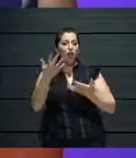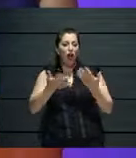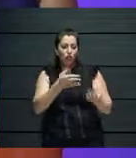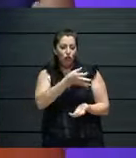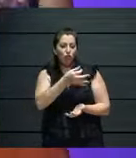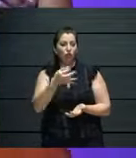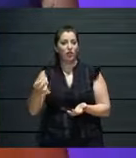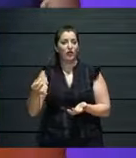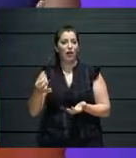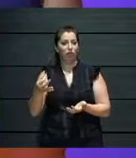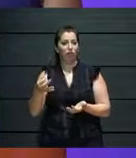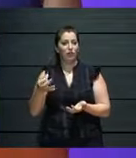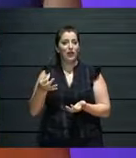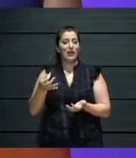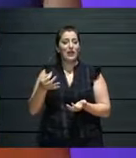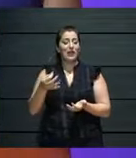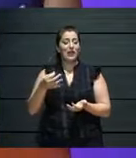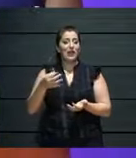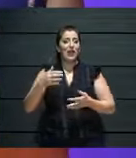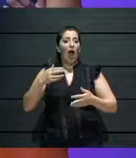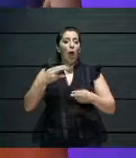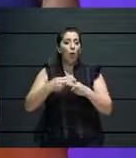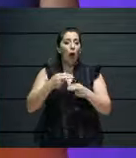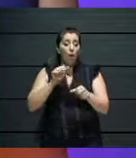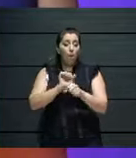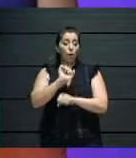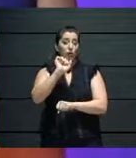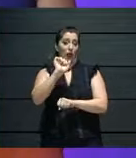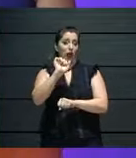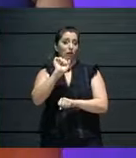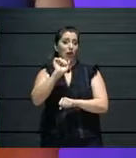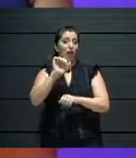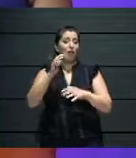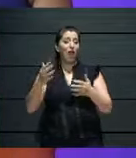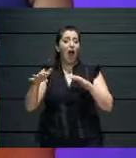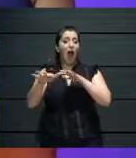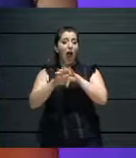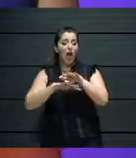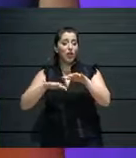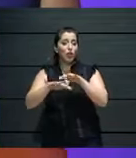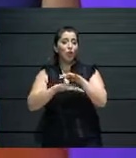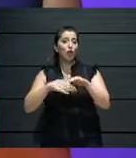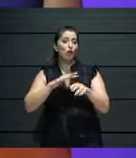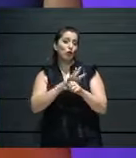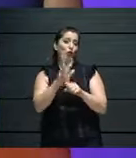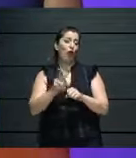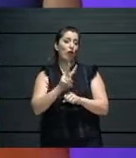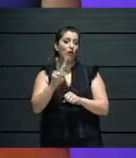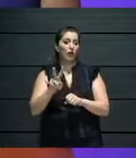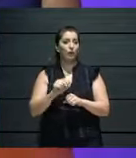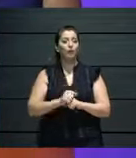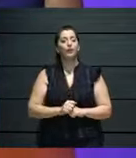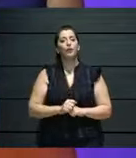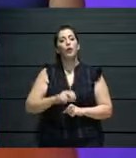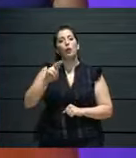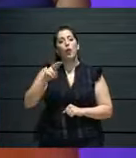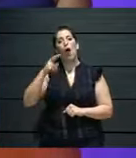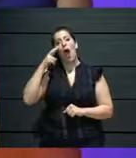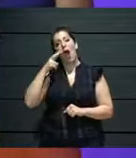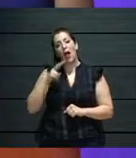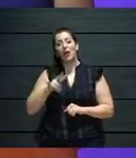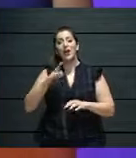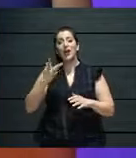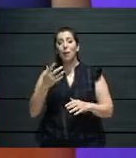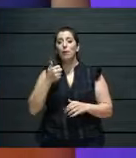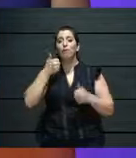We spoke a bit and linked this, uh, innovative kind of innovation element to archiving and documentation, which we